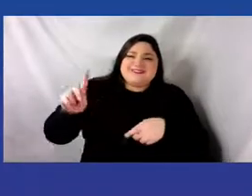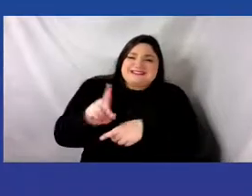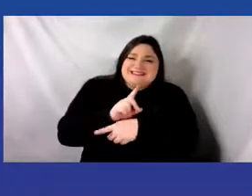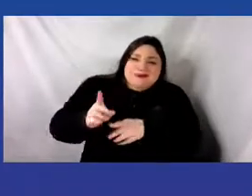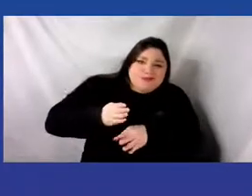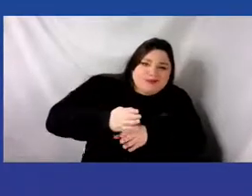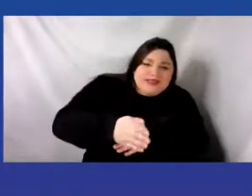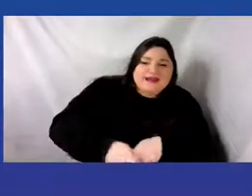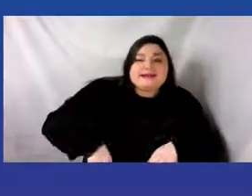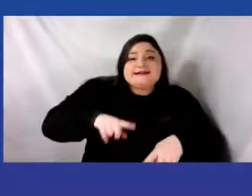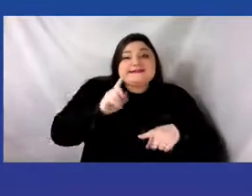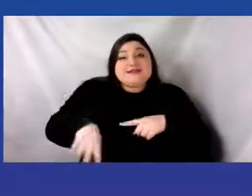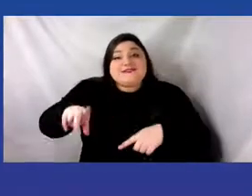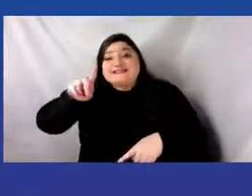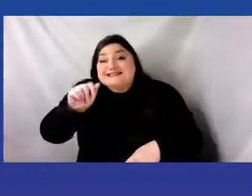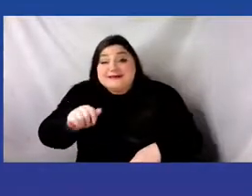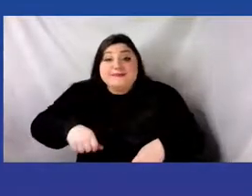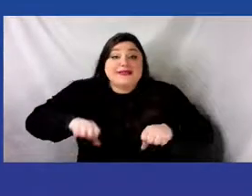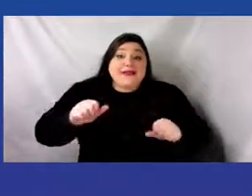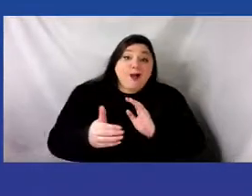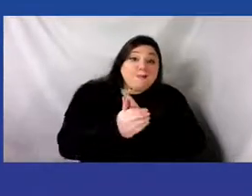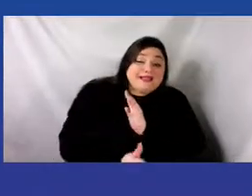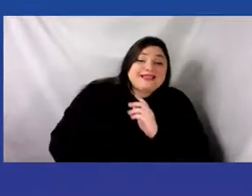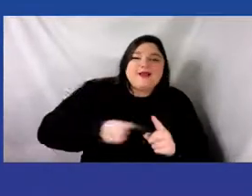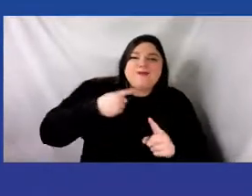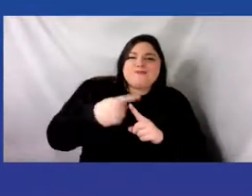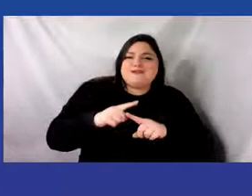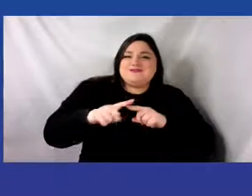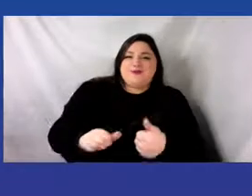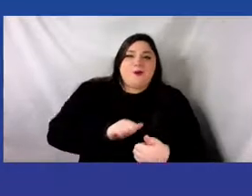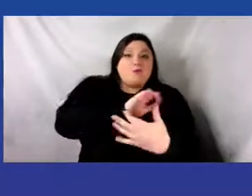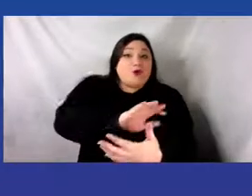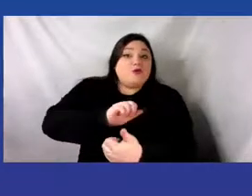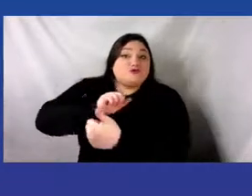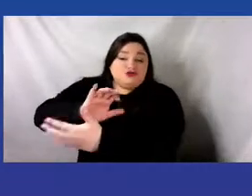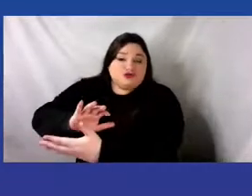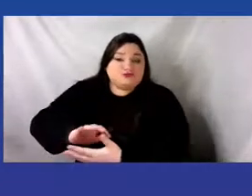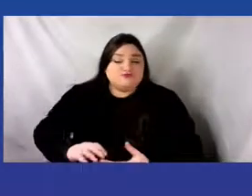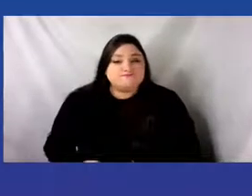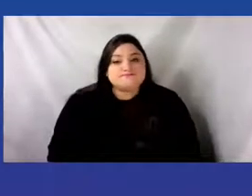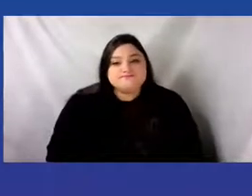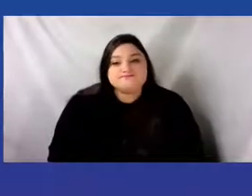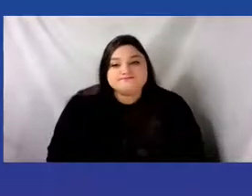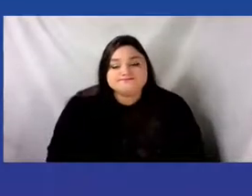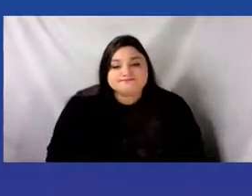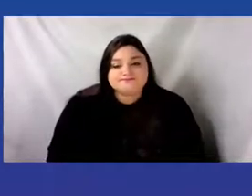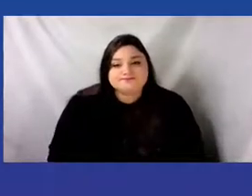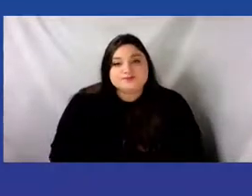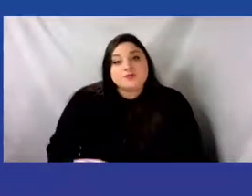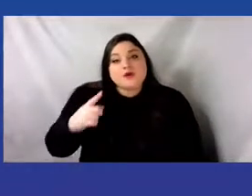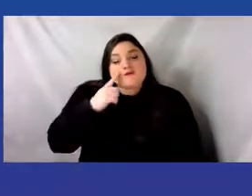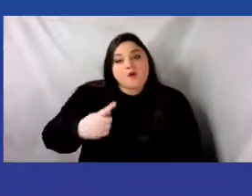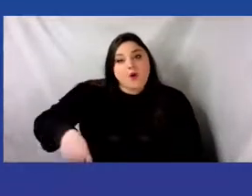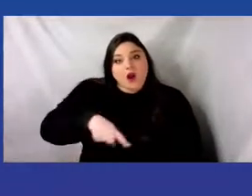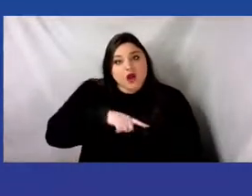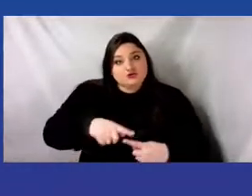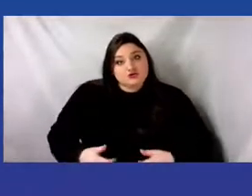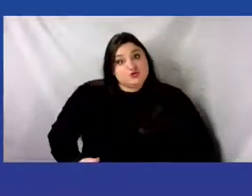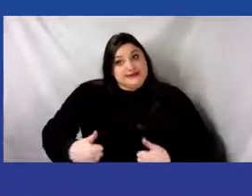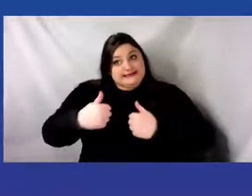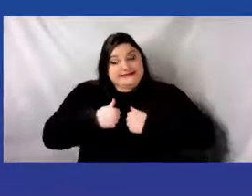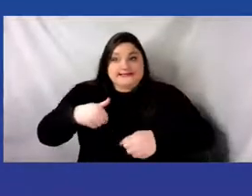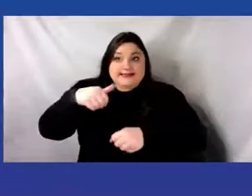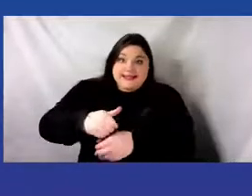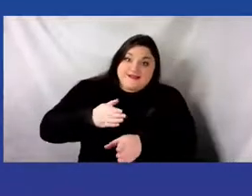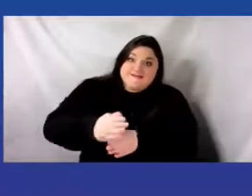abilities, and approaches. To exist in the feel of dance and performance is to constantly feel